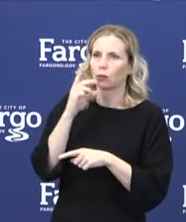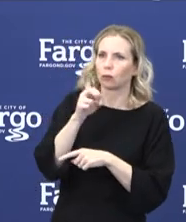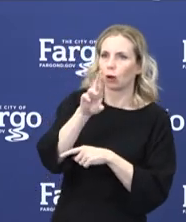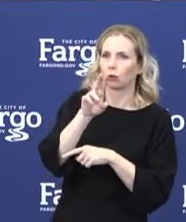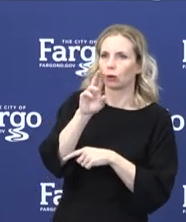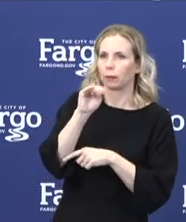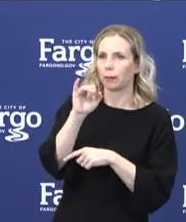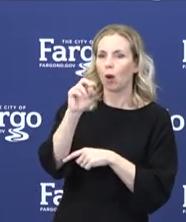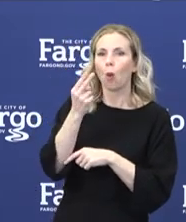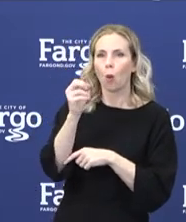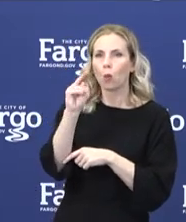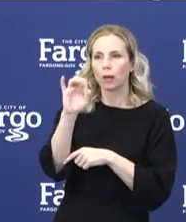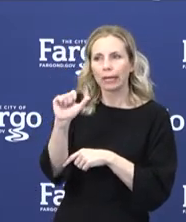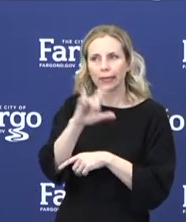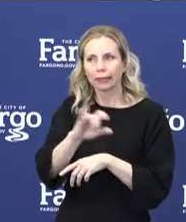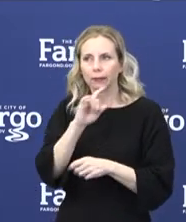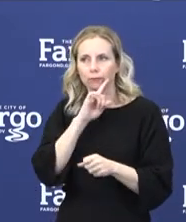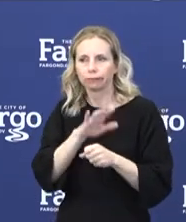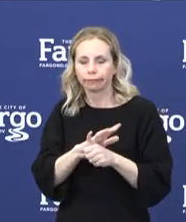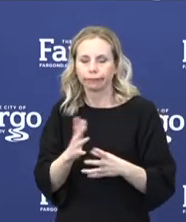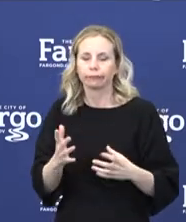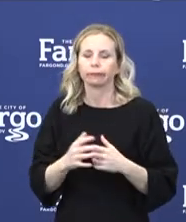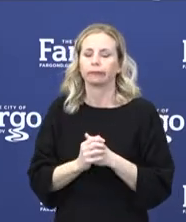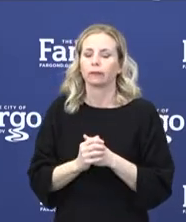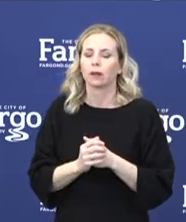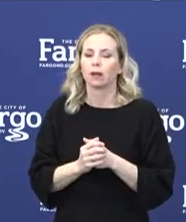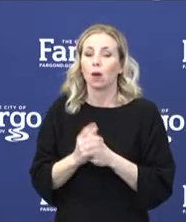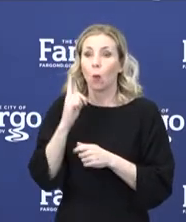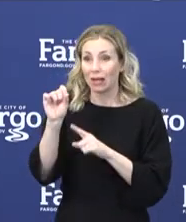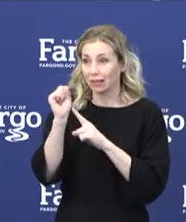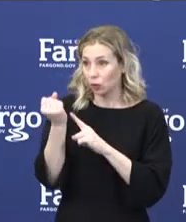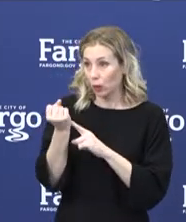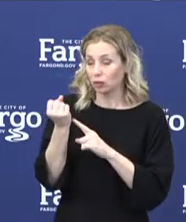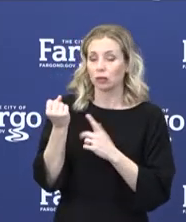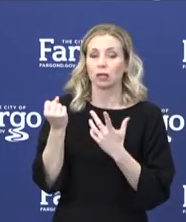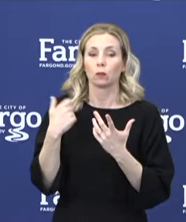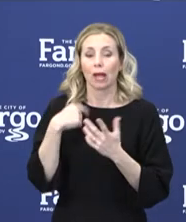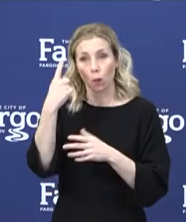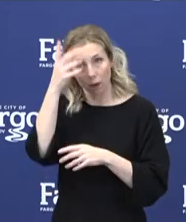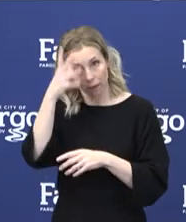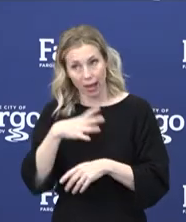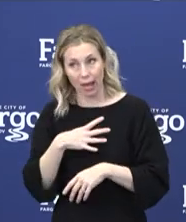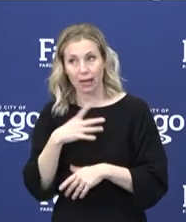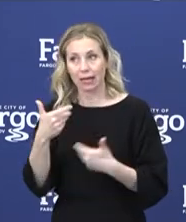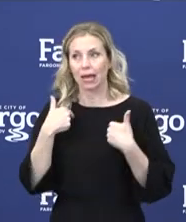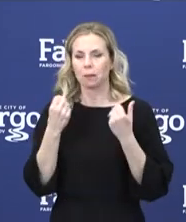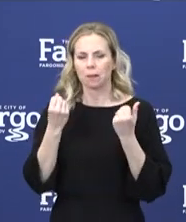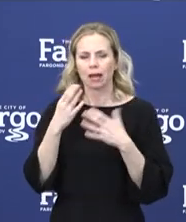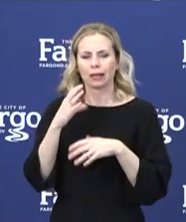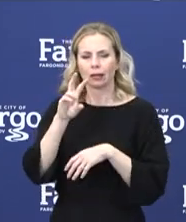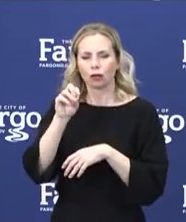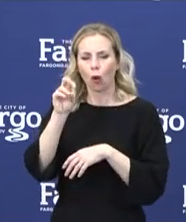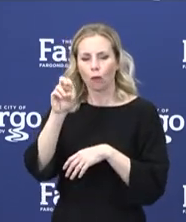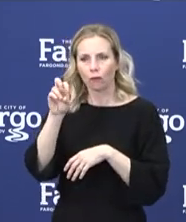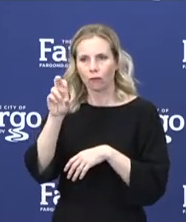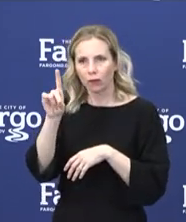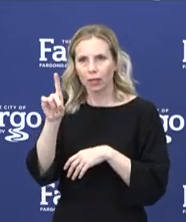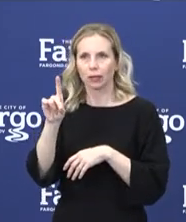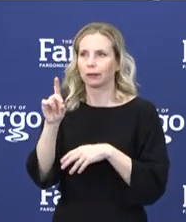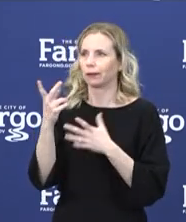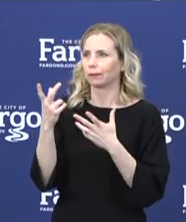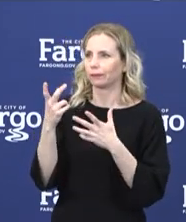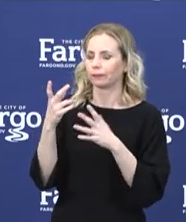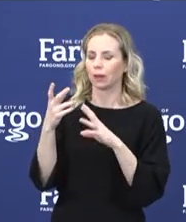unfortunately, we had a gentleman that, for a variety of COVID-related reasons, didn't get to us for his scheduled heart